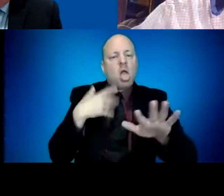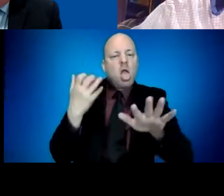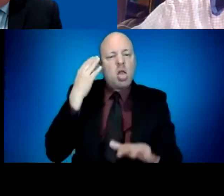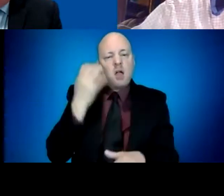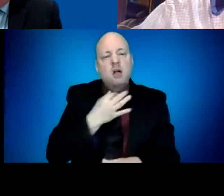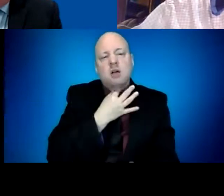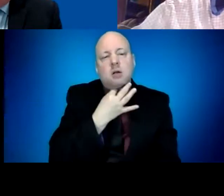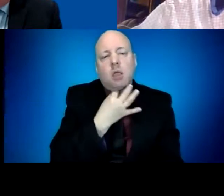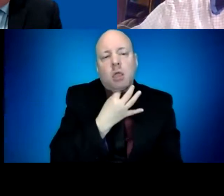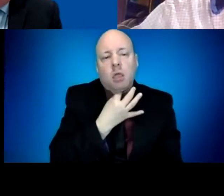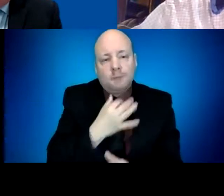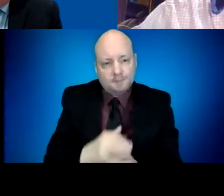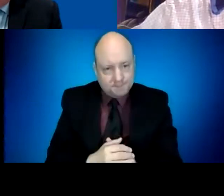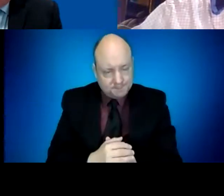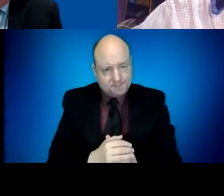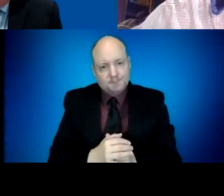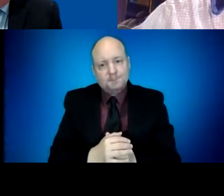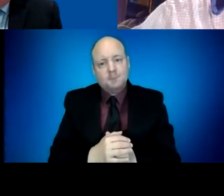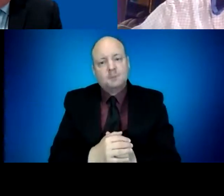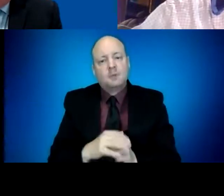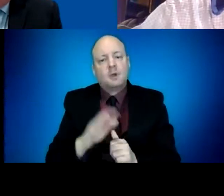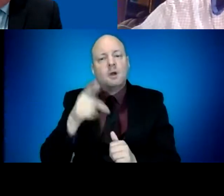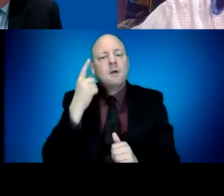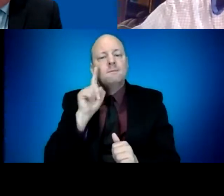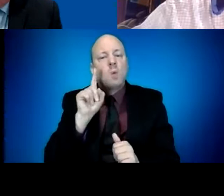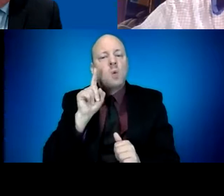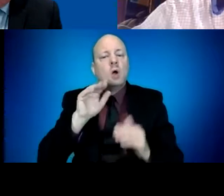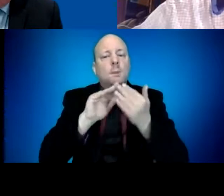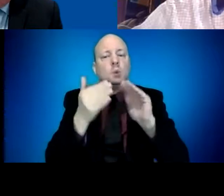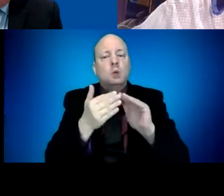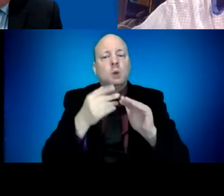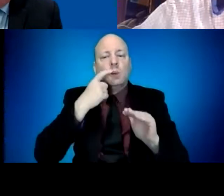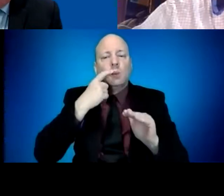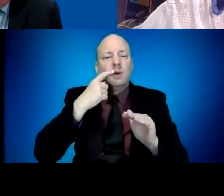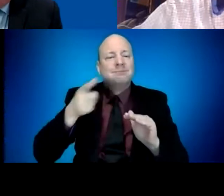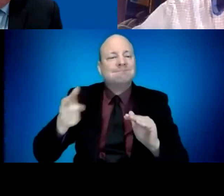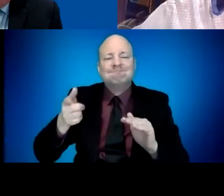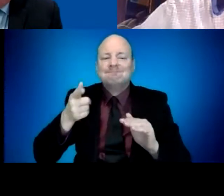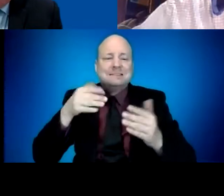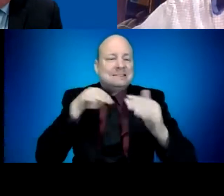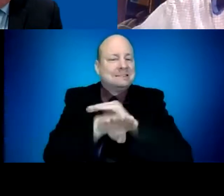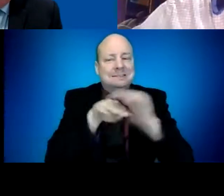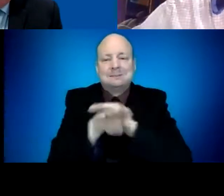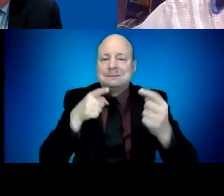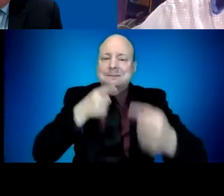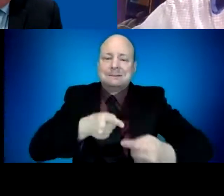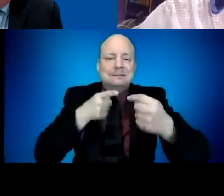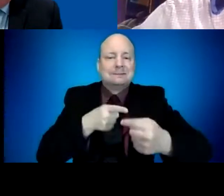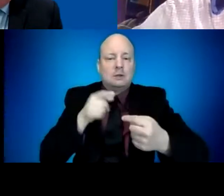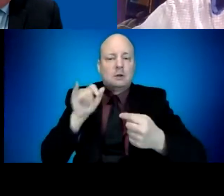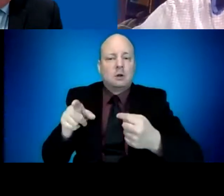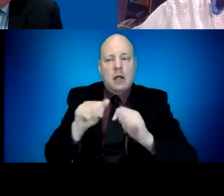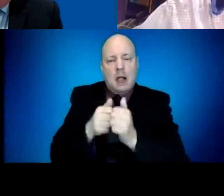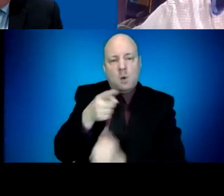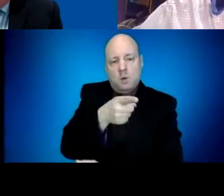historically underserved communities with vaccines, and what are the metrics the state it is using to gauge success